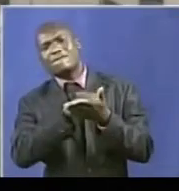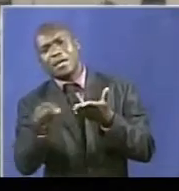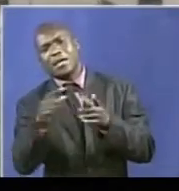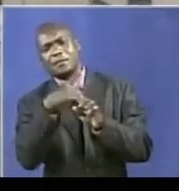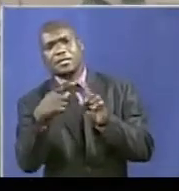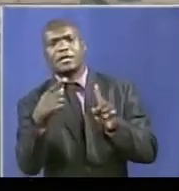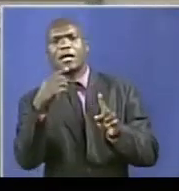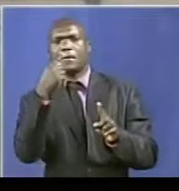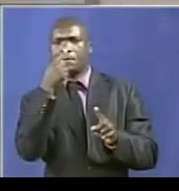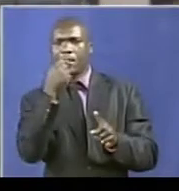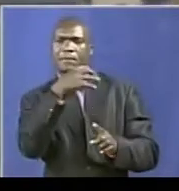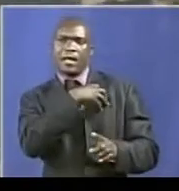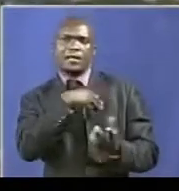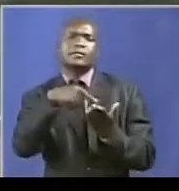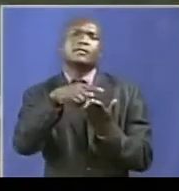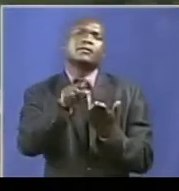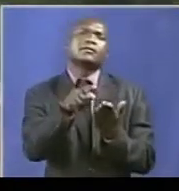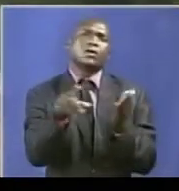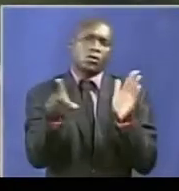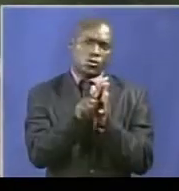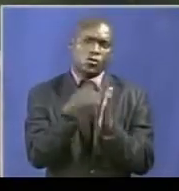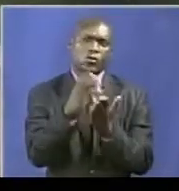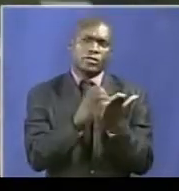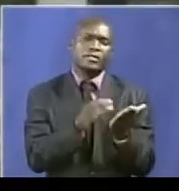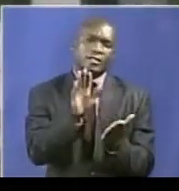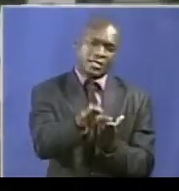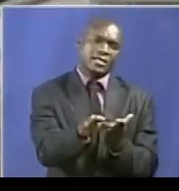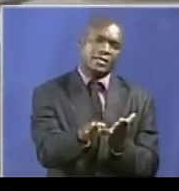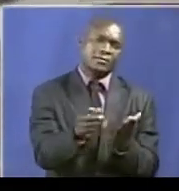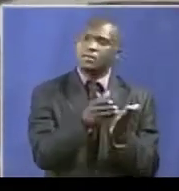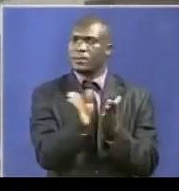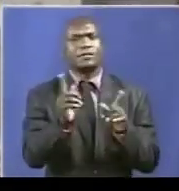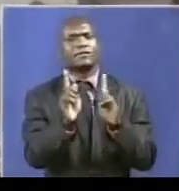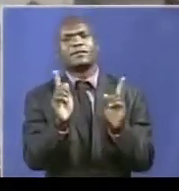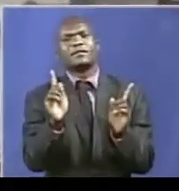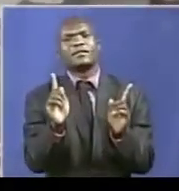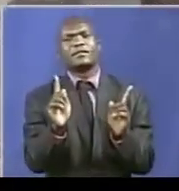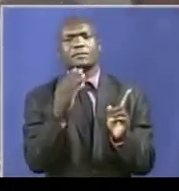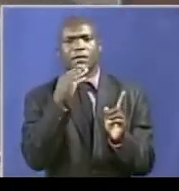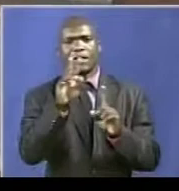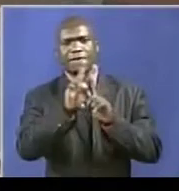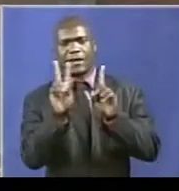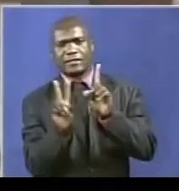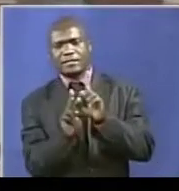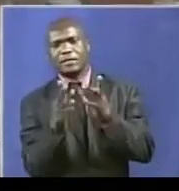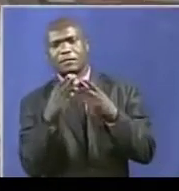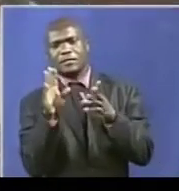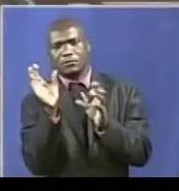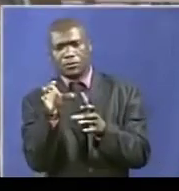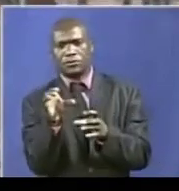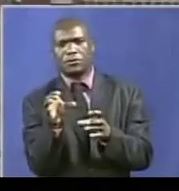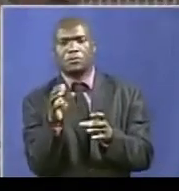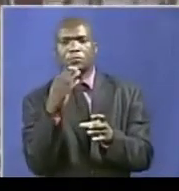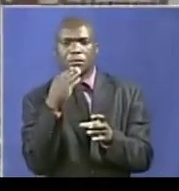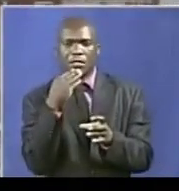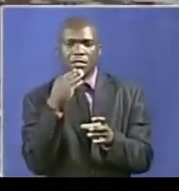inda-pressed that section 97 which deals with the removal of the vice president is not applicable for now and the sixth schedule